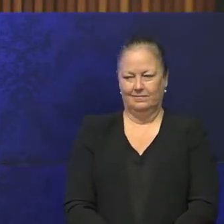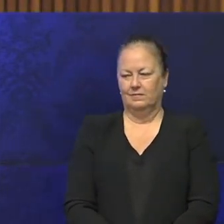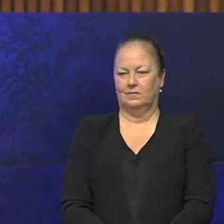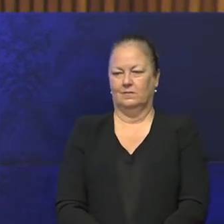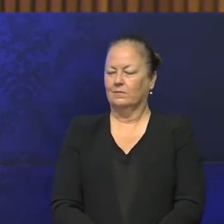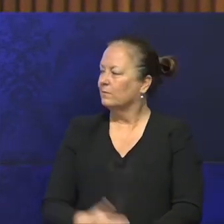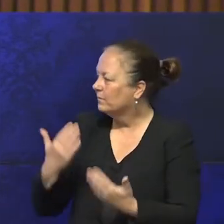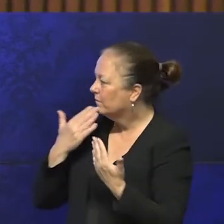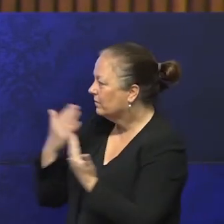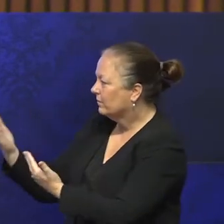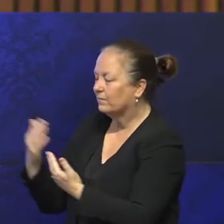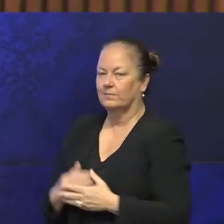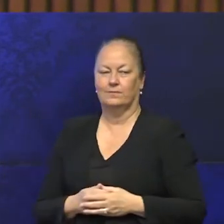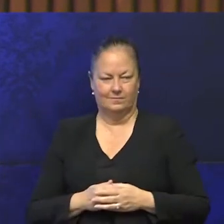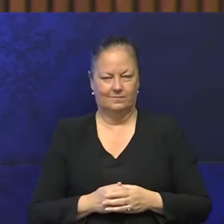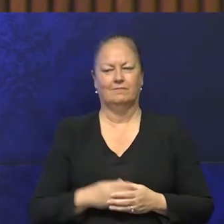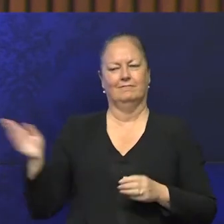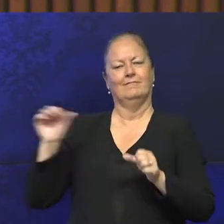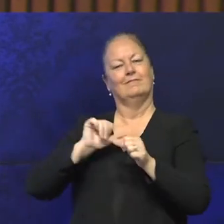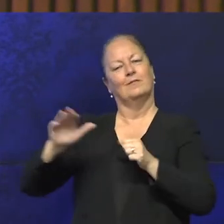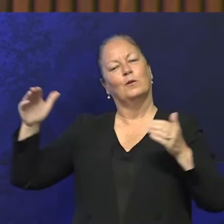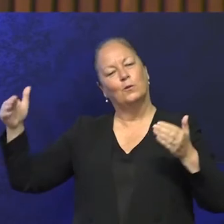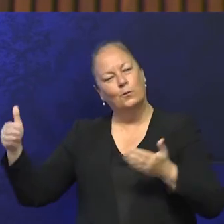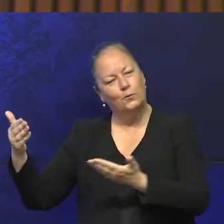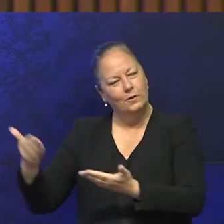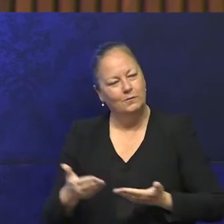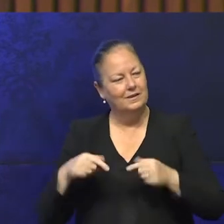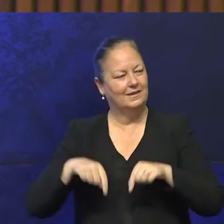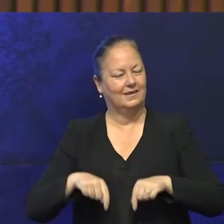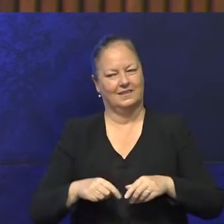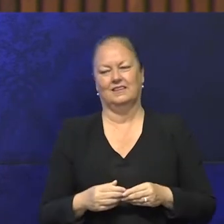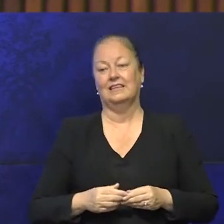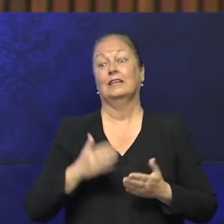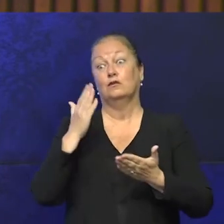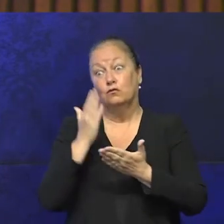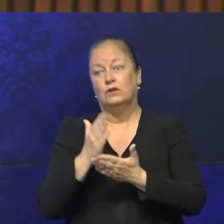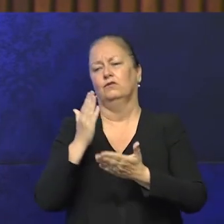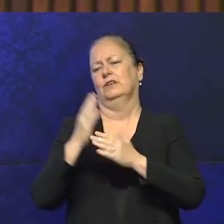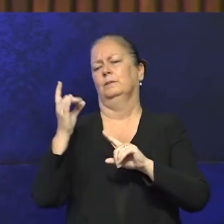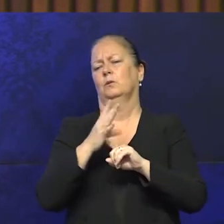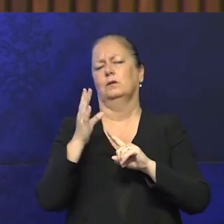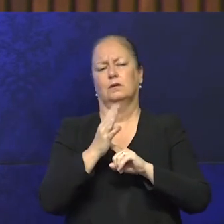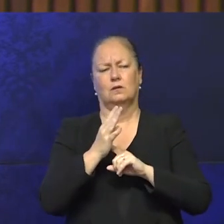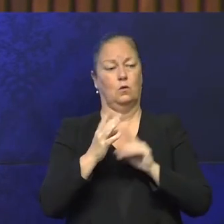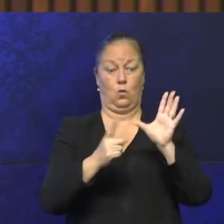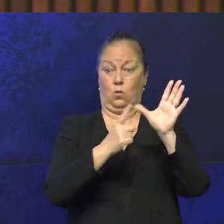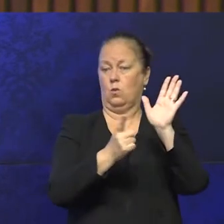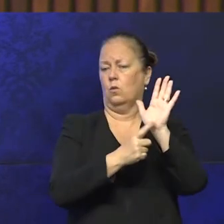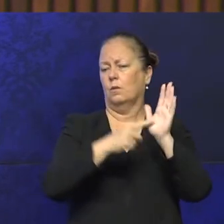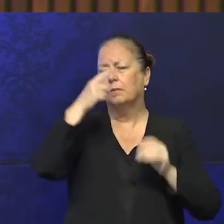Thank you Perry for that great welcome, it is so important that all people,